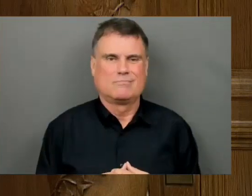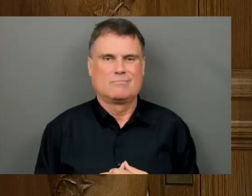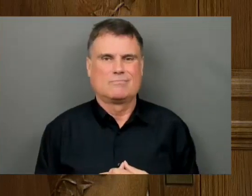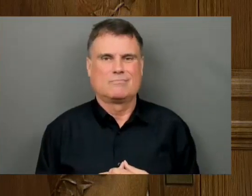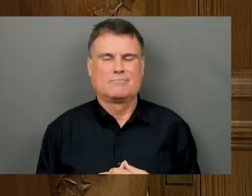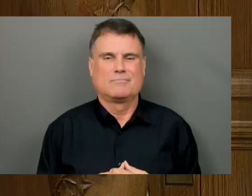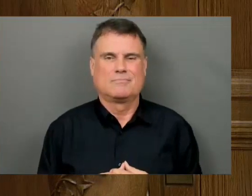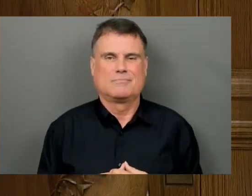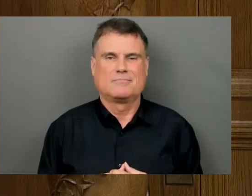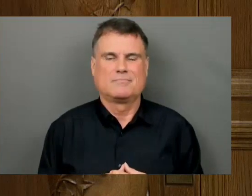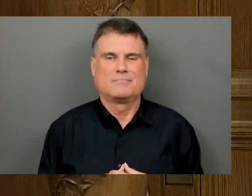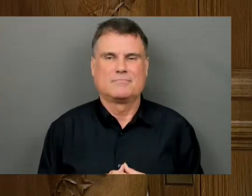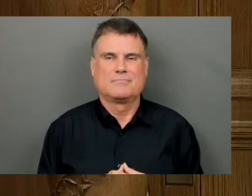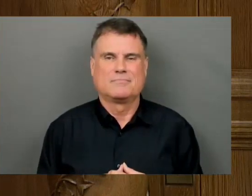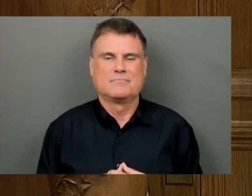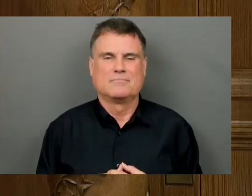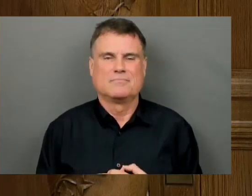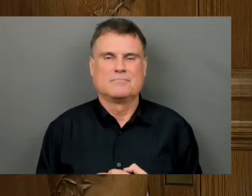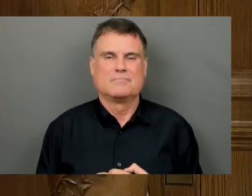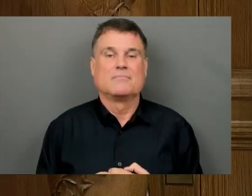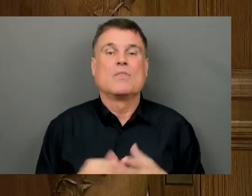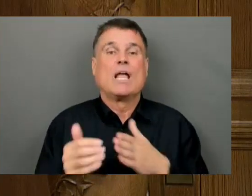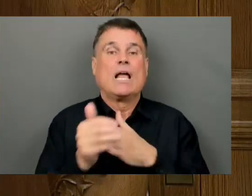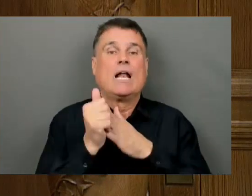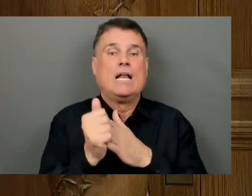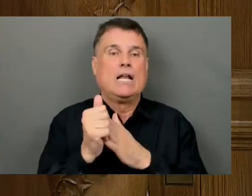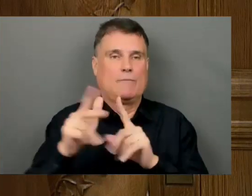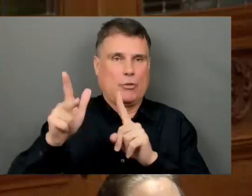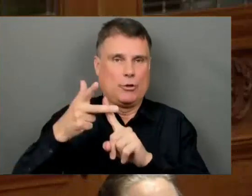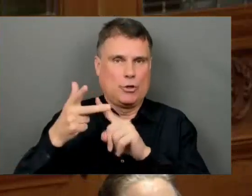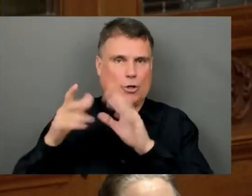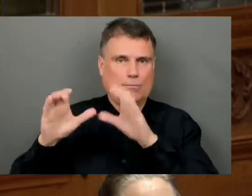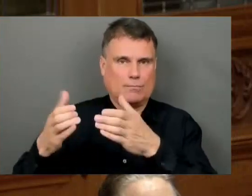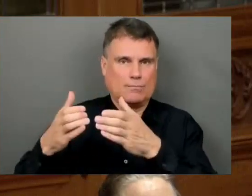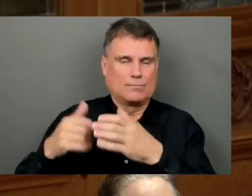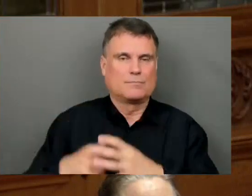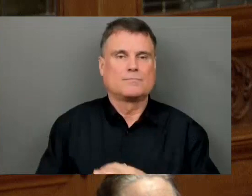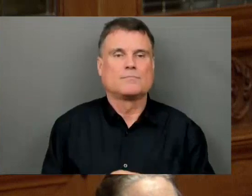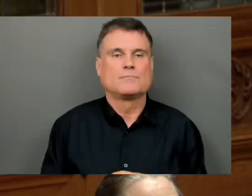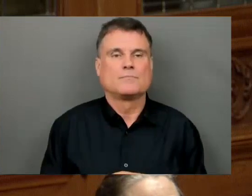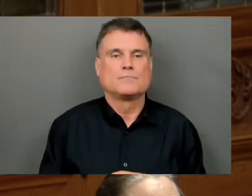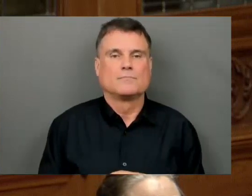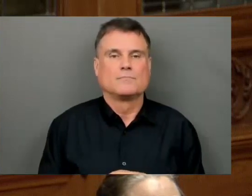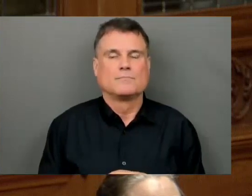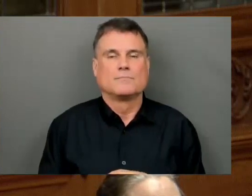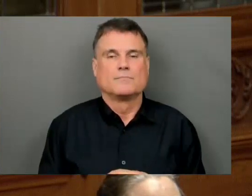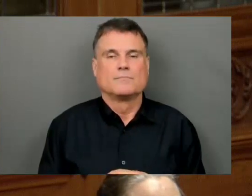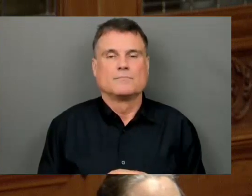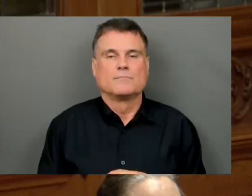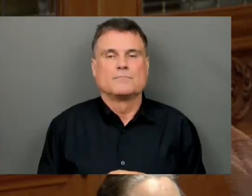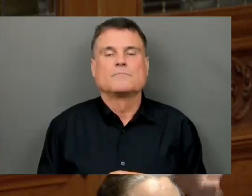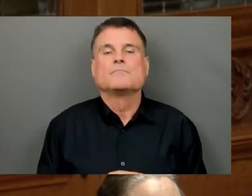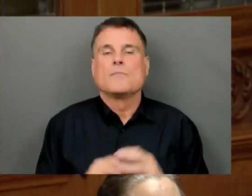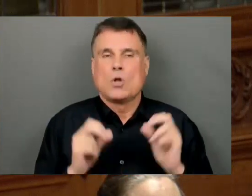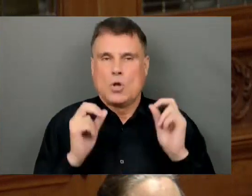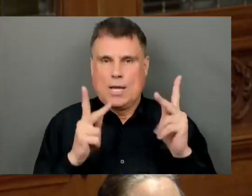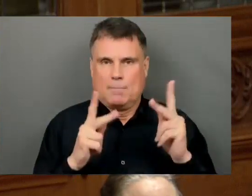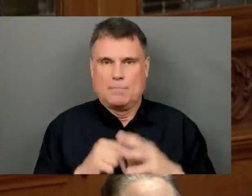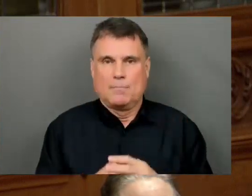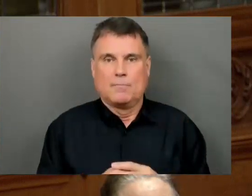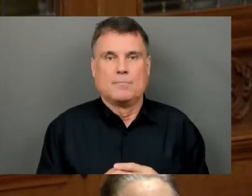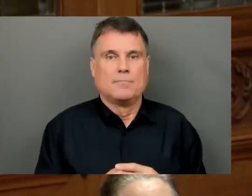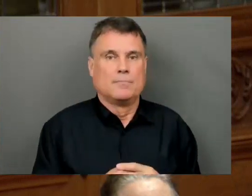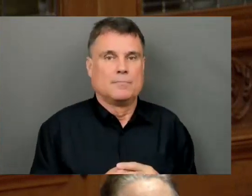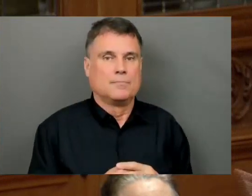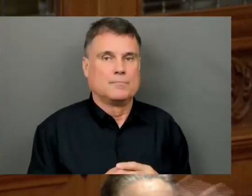Leader of the Third Party. Thank you, Honourable Speaker. I cannot think of a group that could be happier about this debate